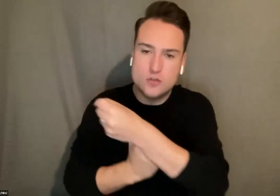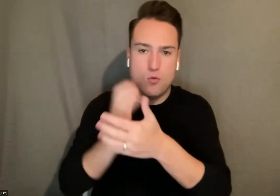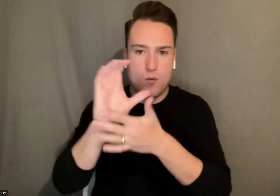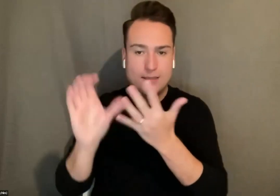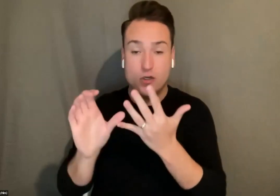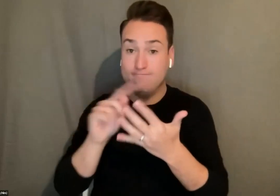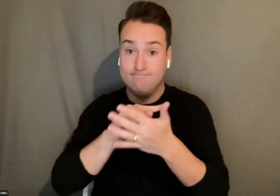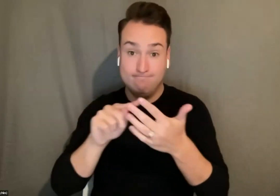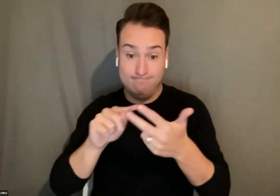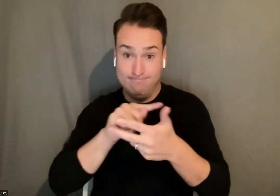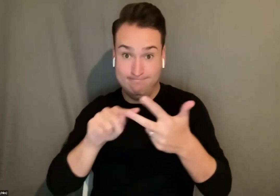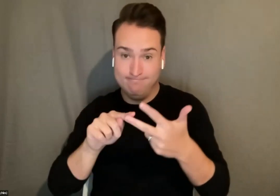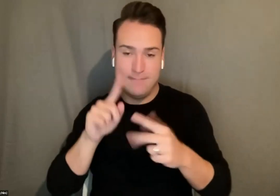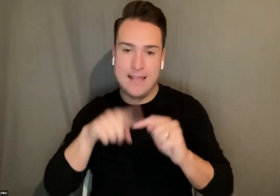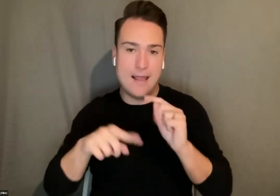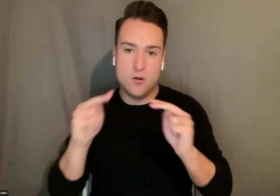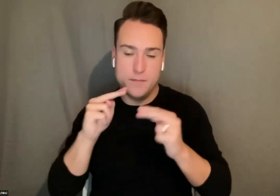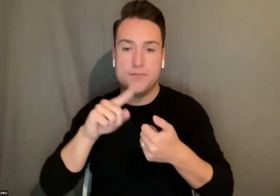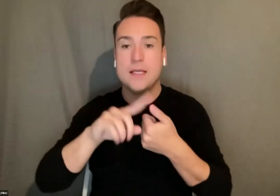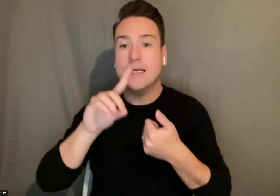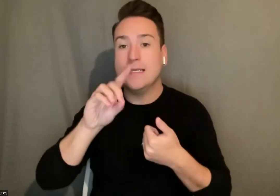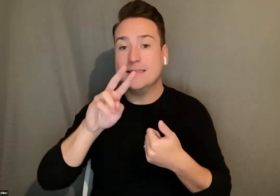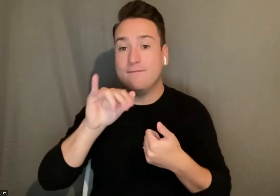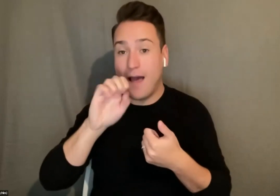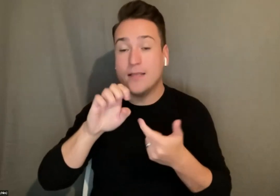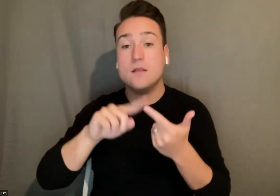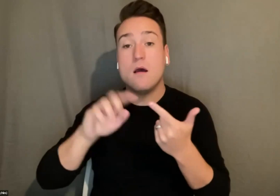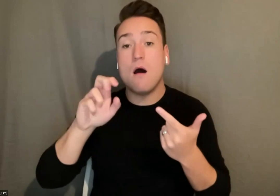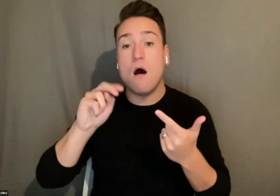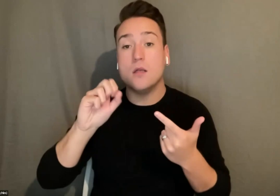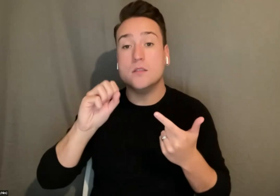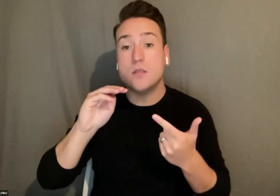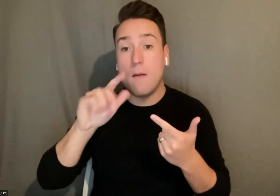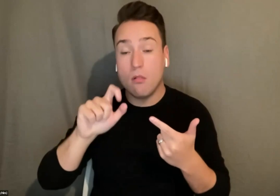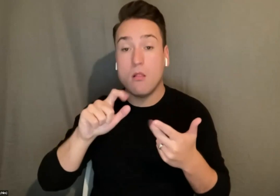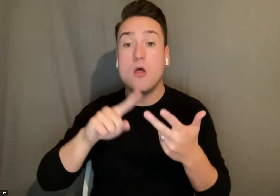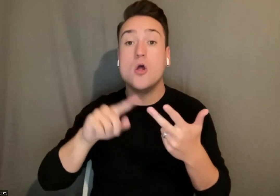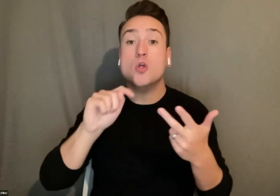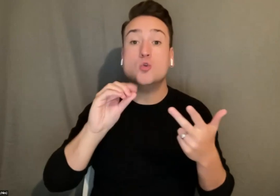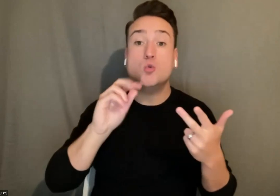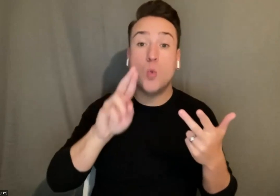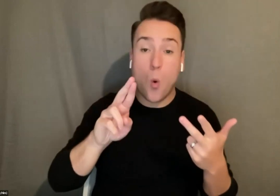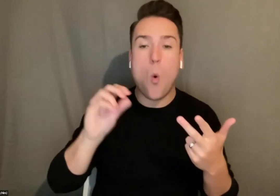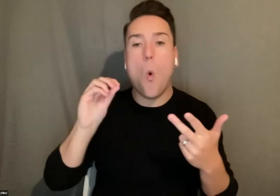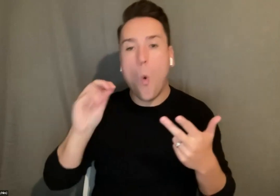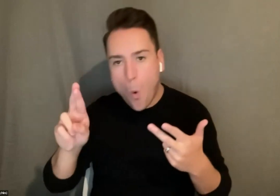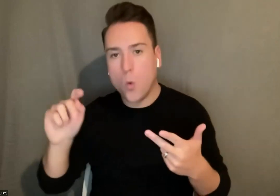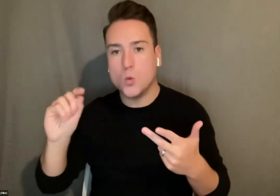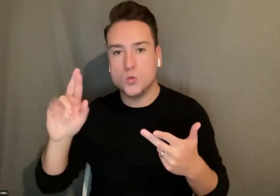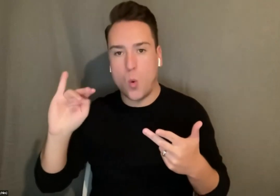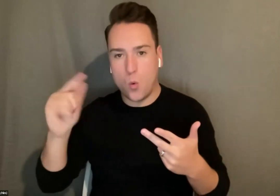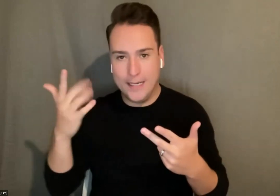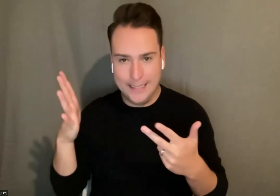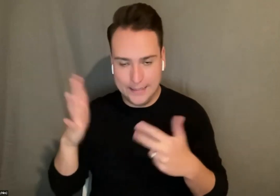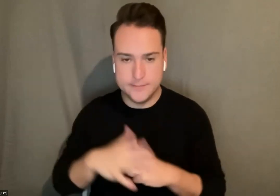-negotiables it must be devised ensemble and tour or touring. I see some other questions